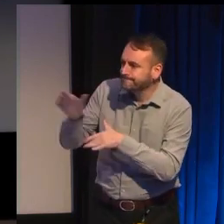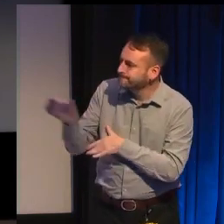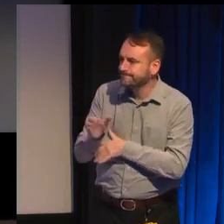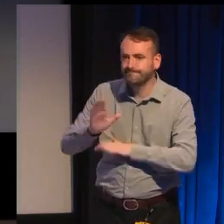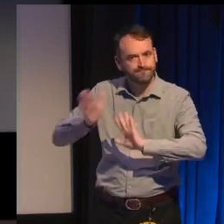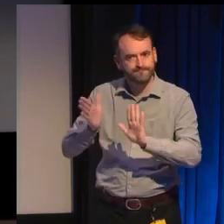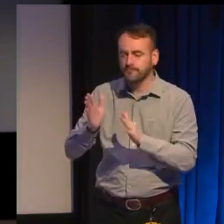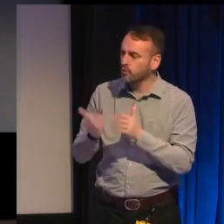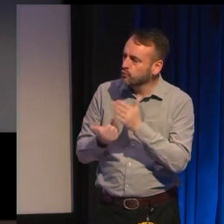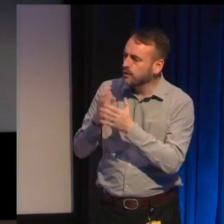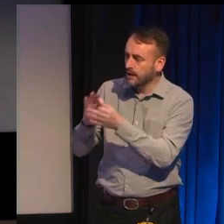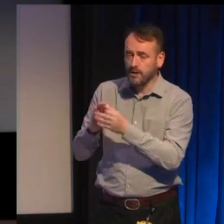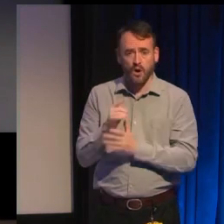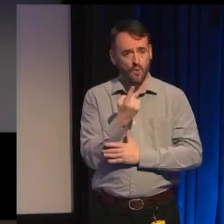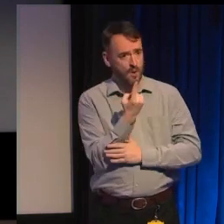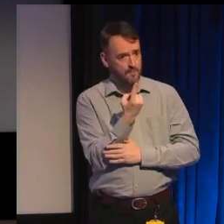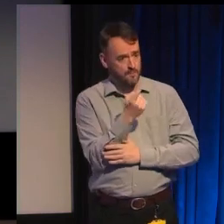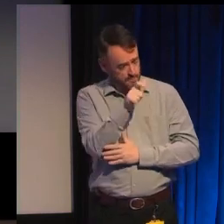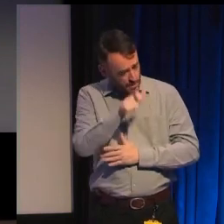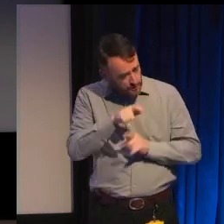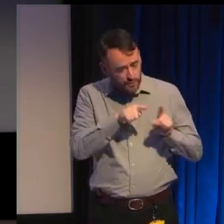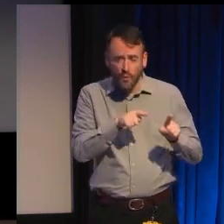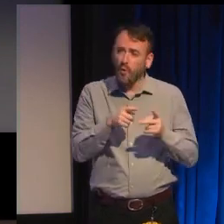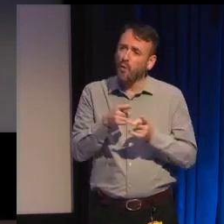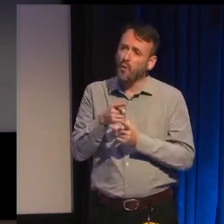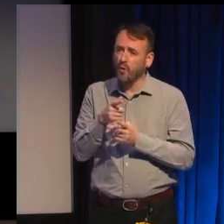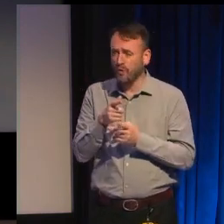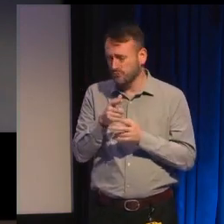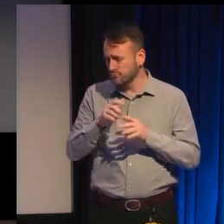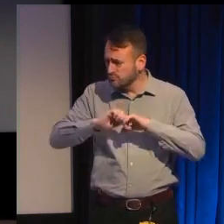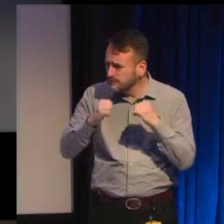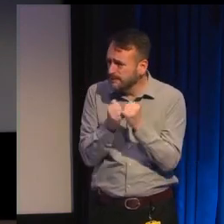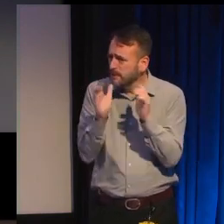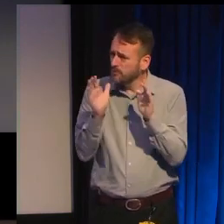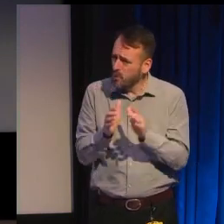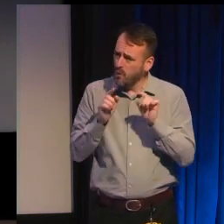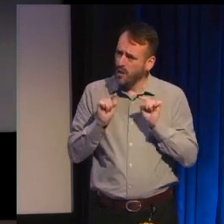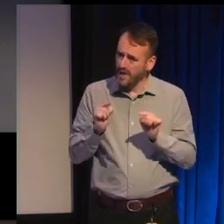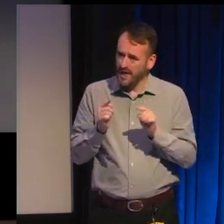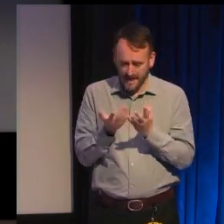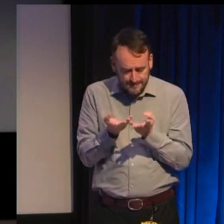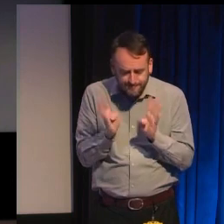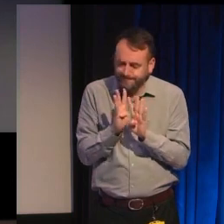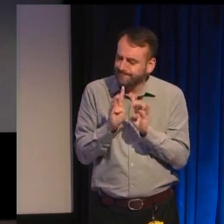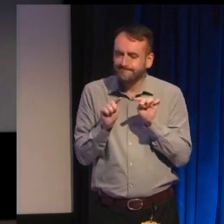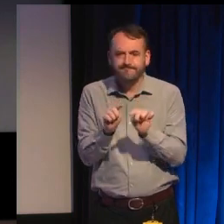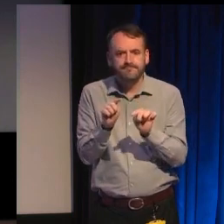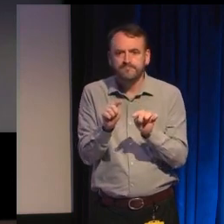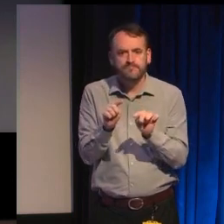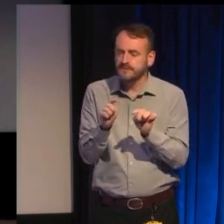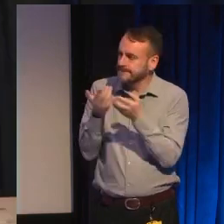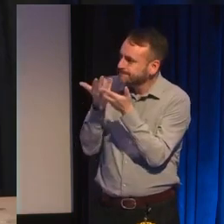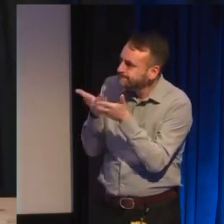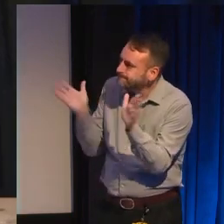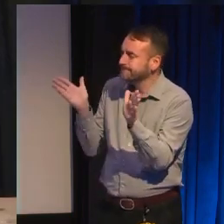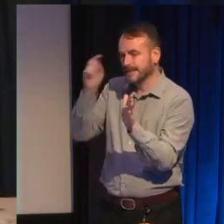one person or maybe a small group of people and you don't have that broad range of direct personal experience to draw on you just have